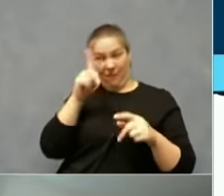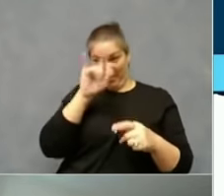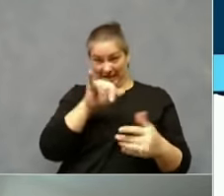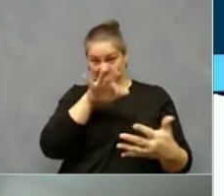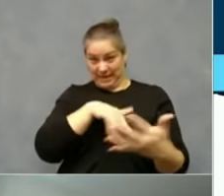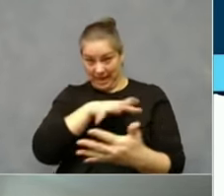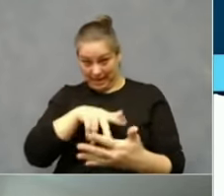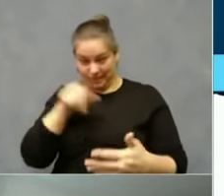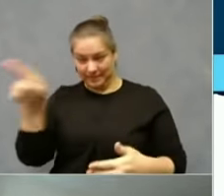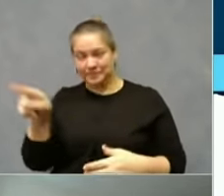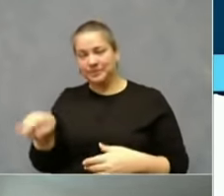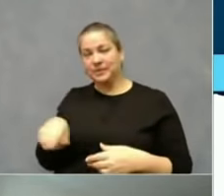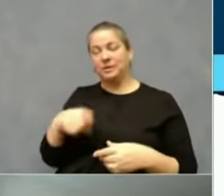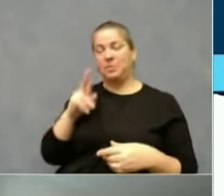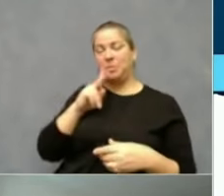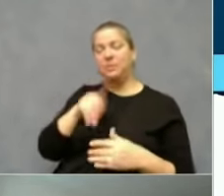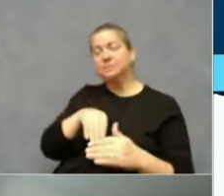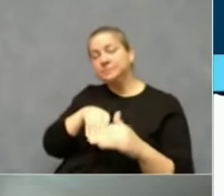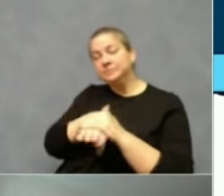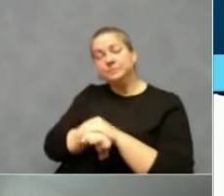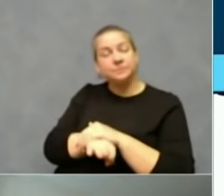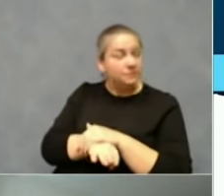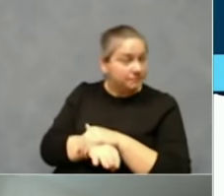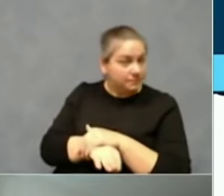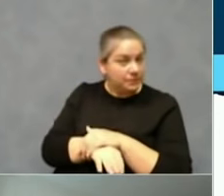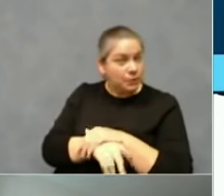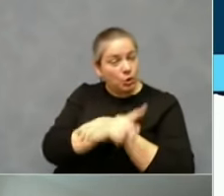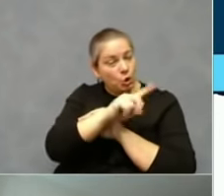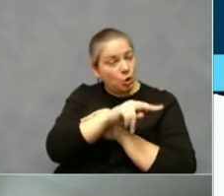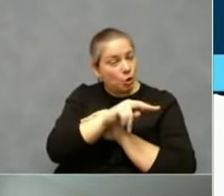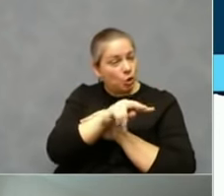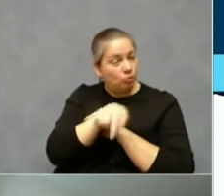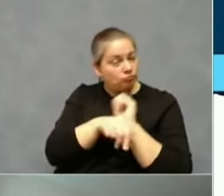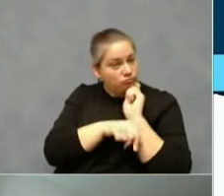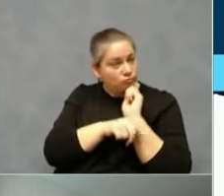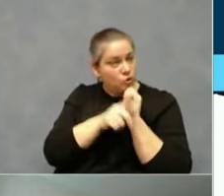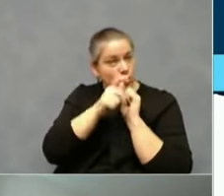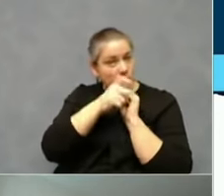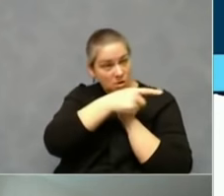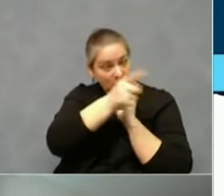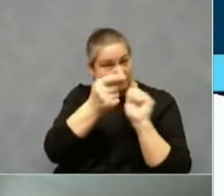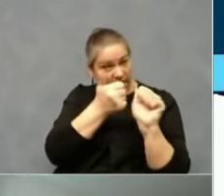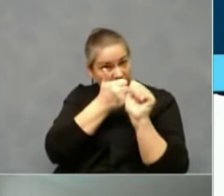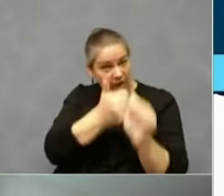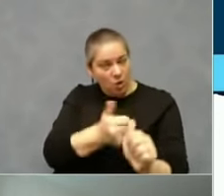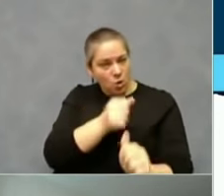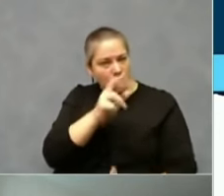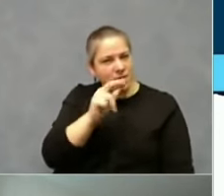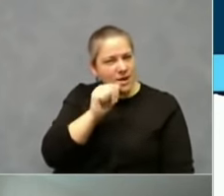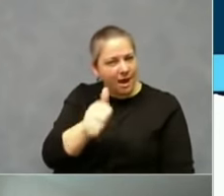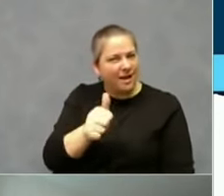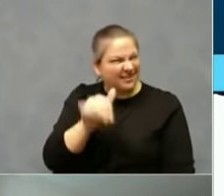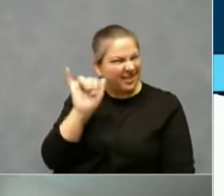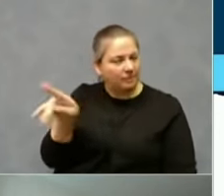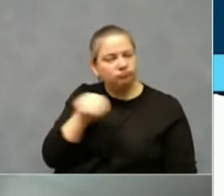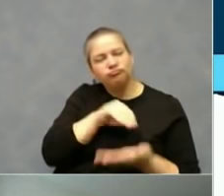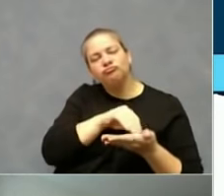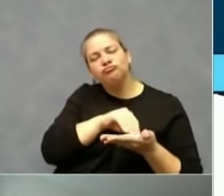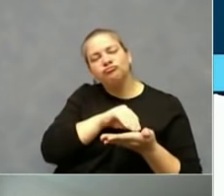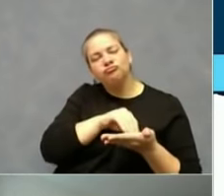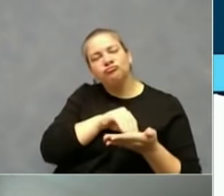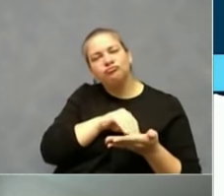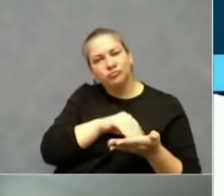mask mandate. And their top line conclusions, which I've put there for you, are that compliance is